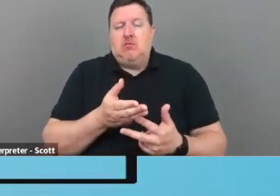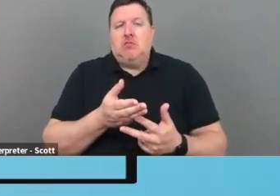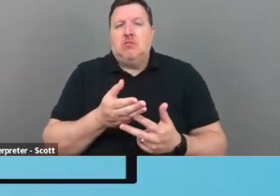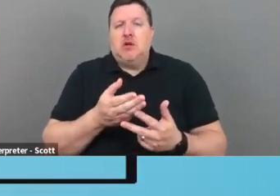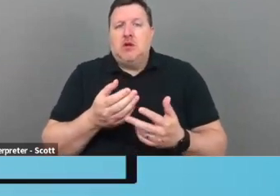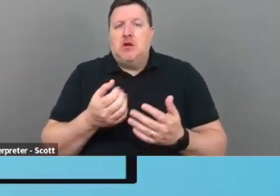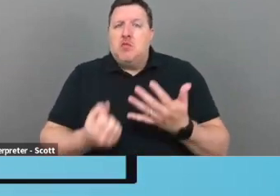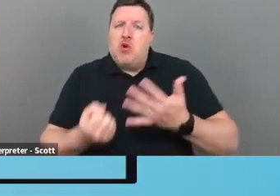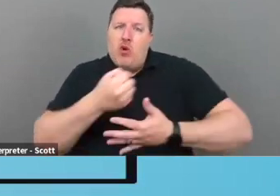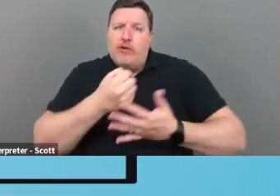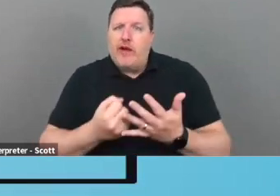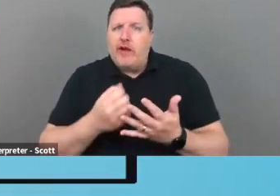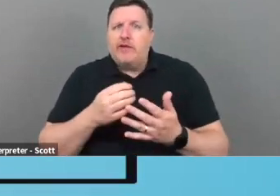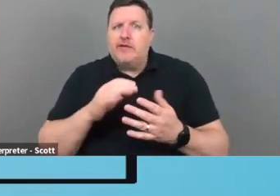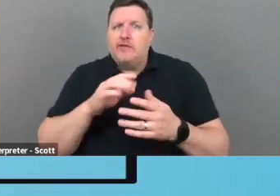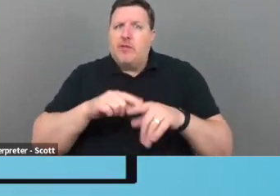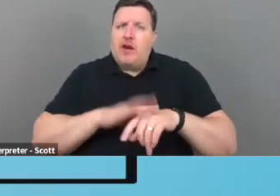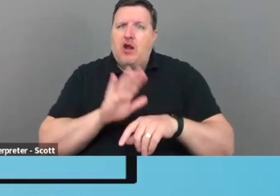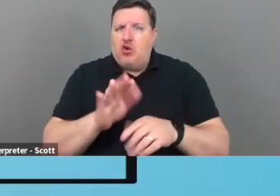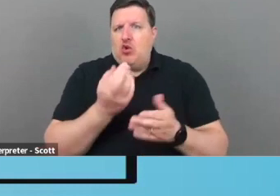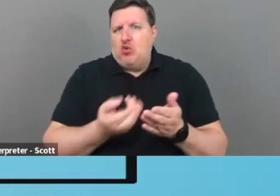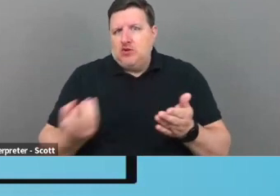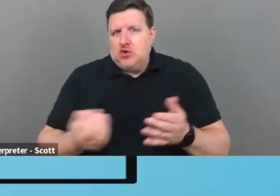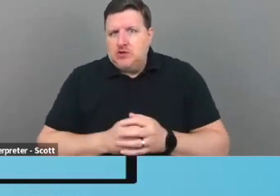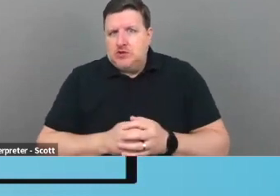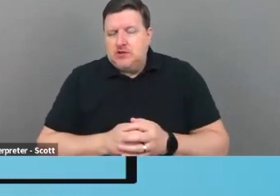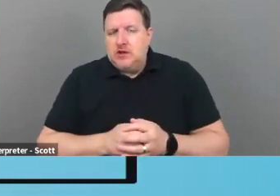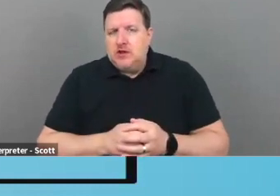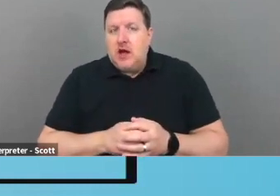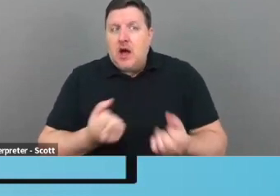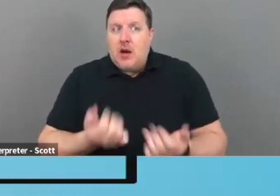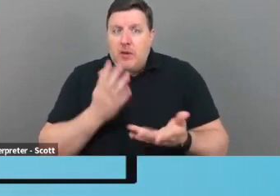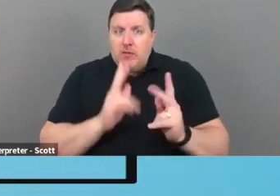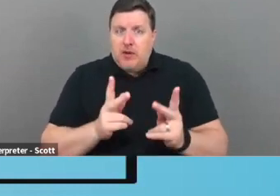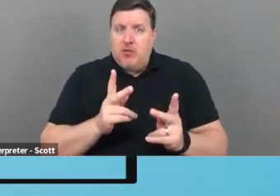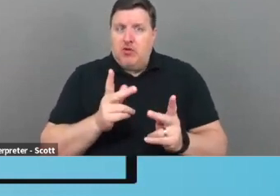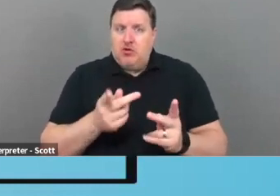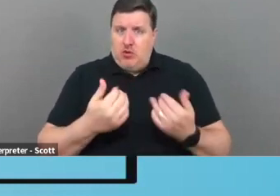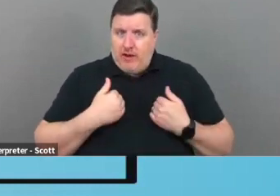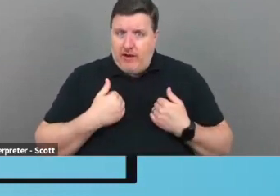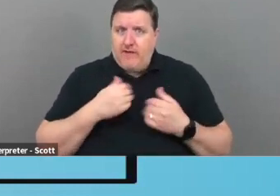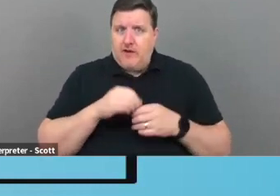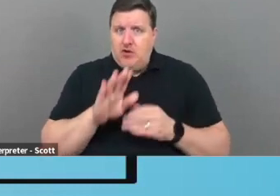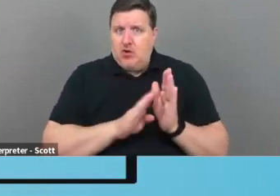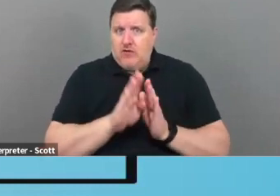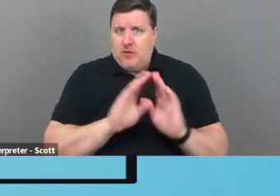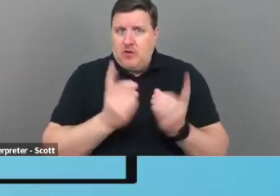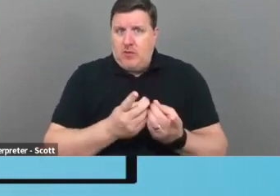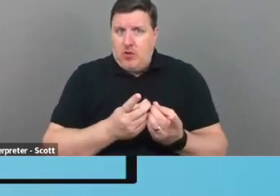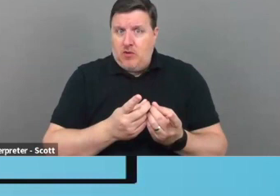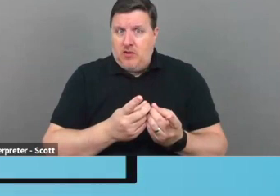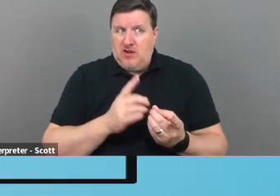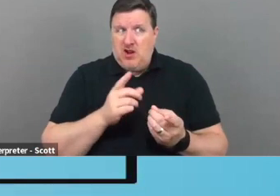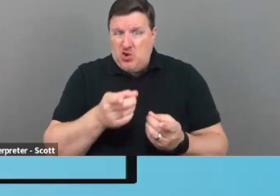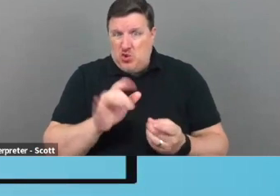based on your resources. How many people do you have in your development department? Are you like me, where it's one